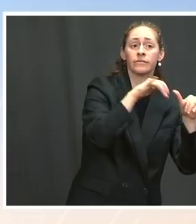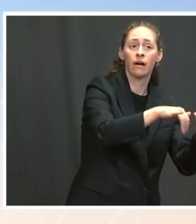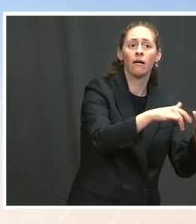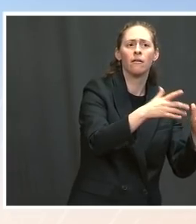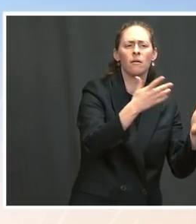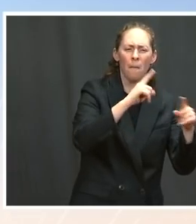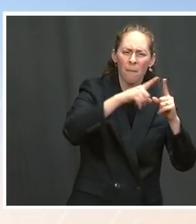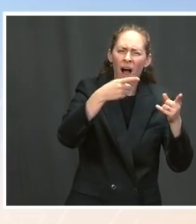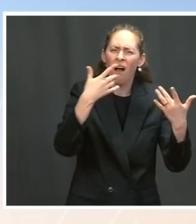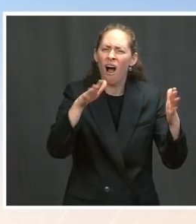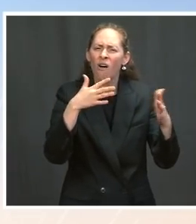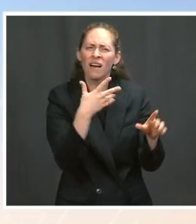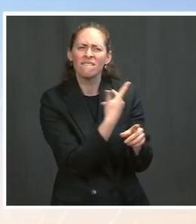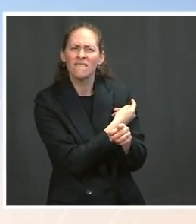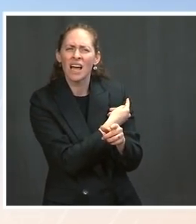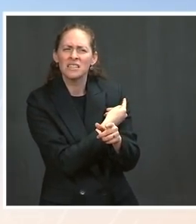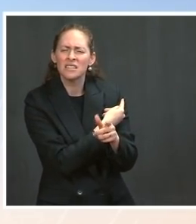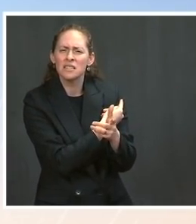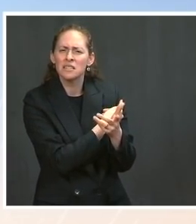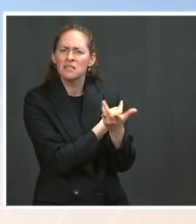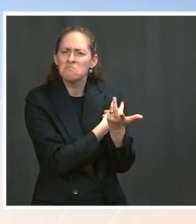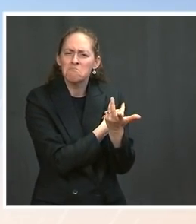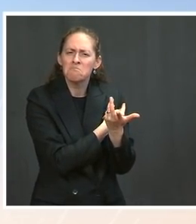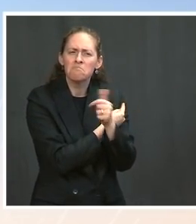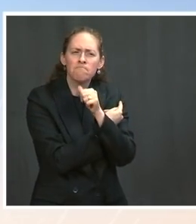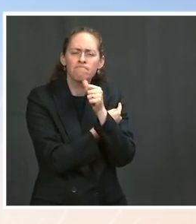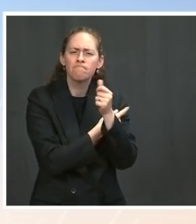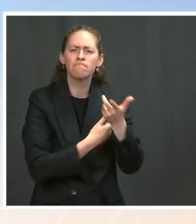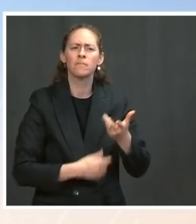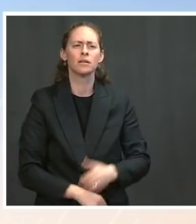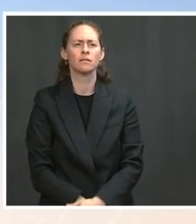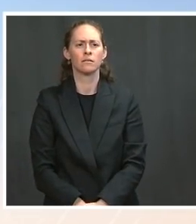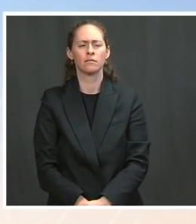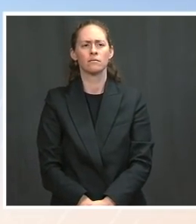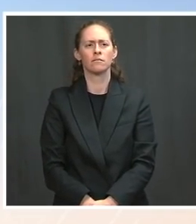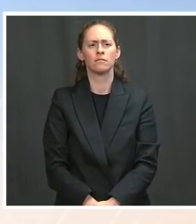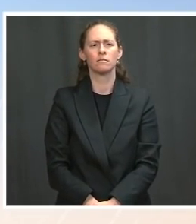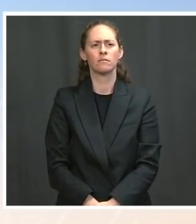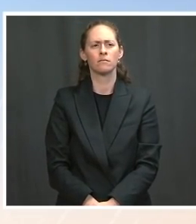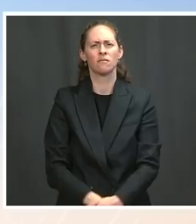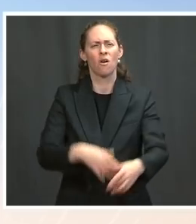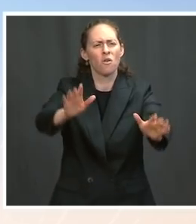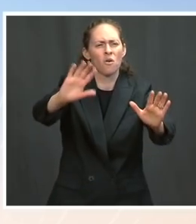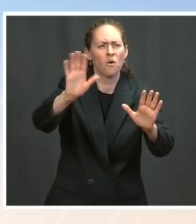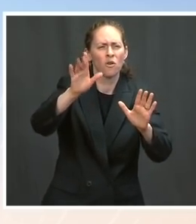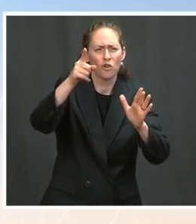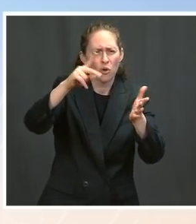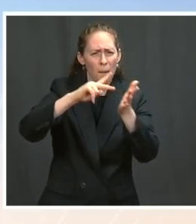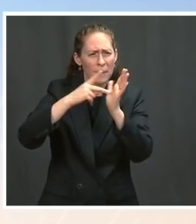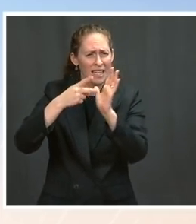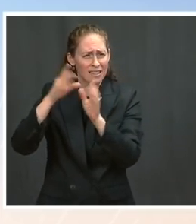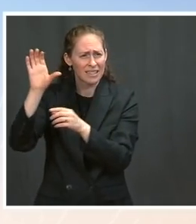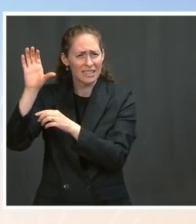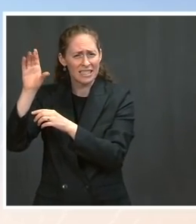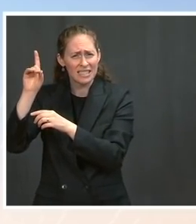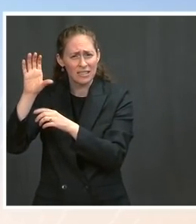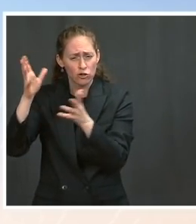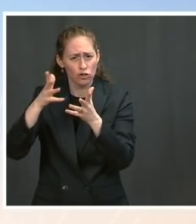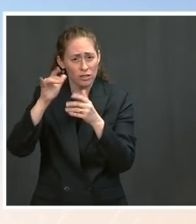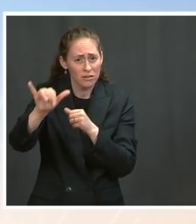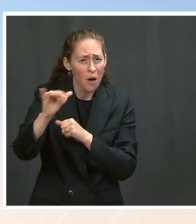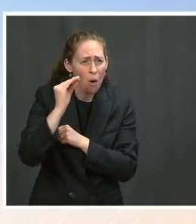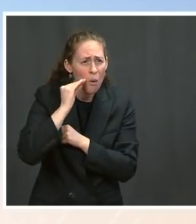Ms. Well, I would say that we're not encouraging- you mean in terms of CDC guidelines or in terms of supplying unemployment